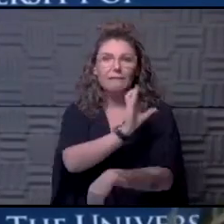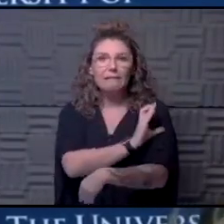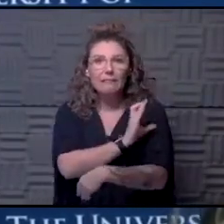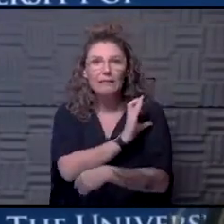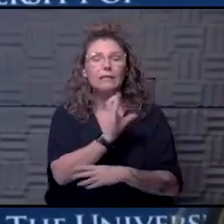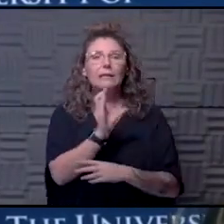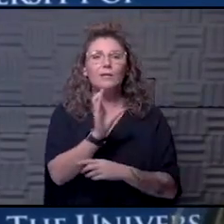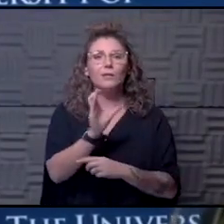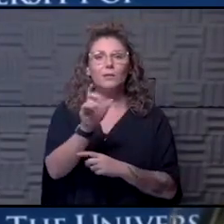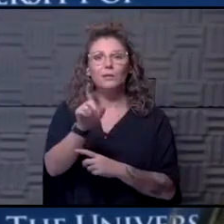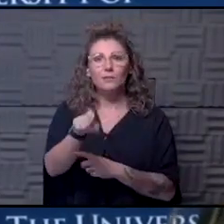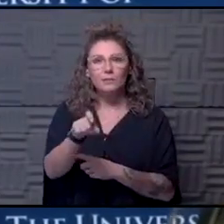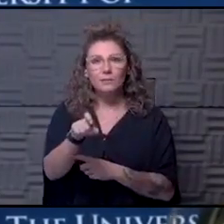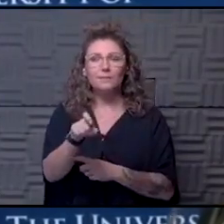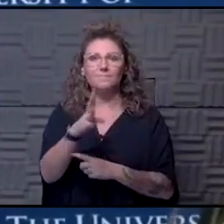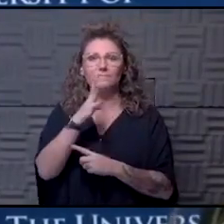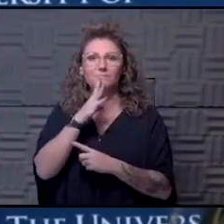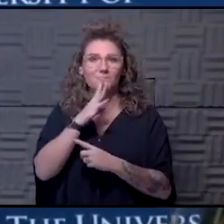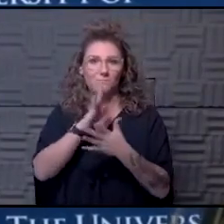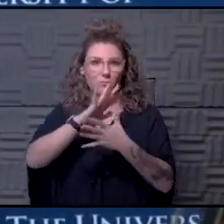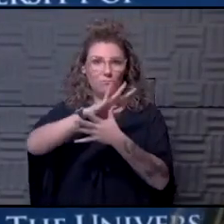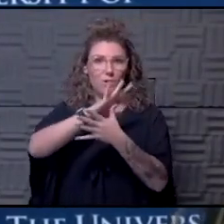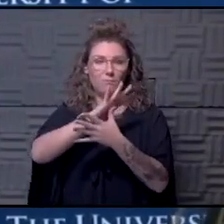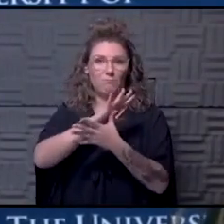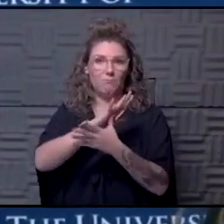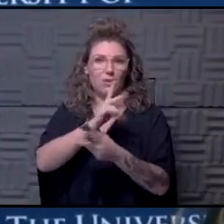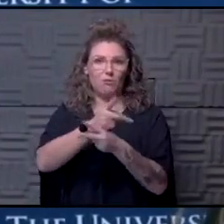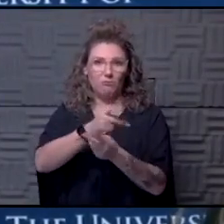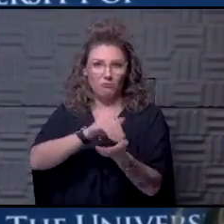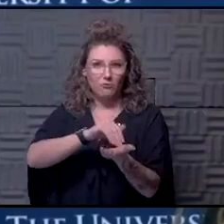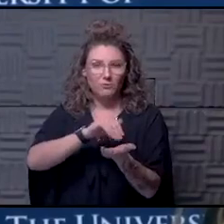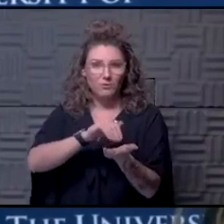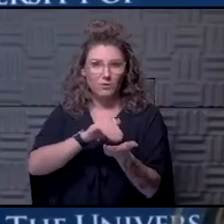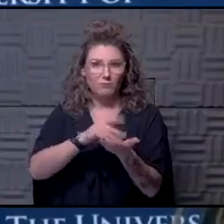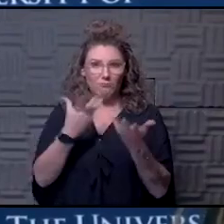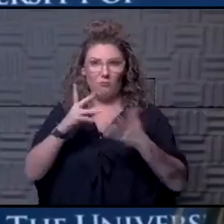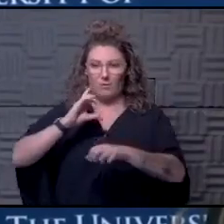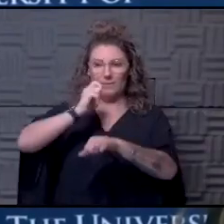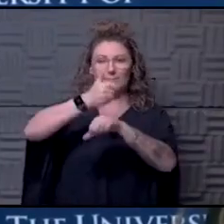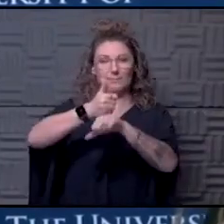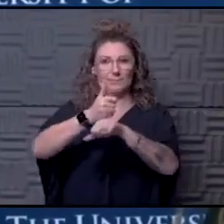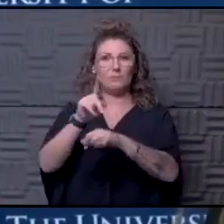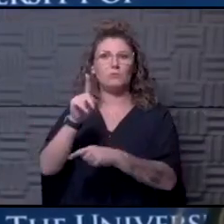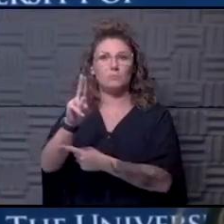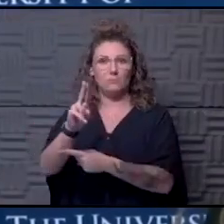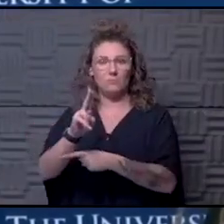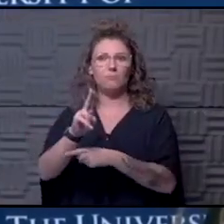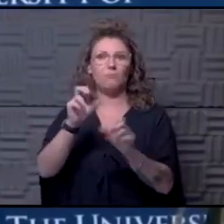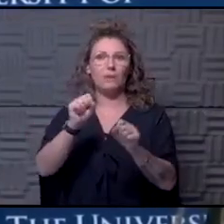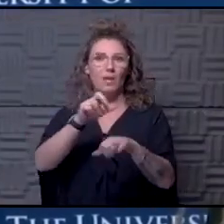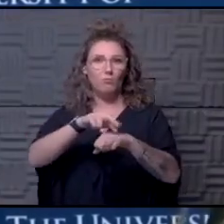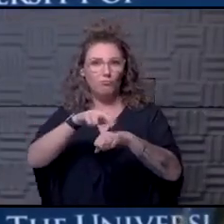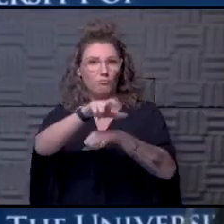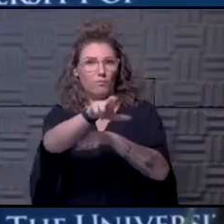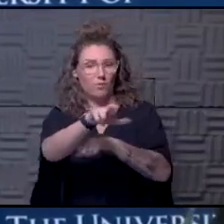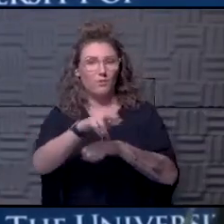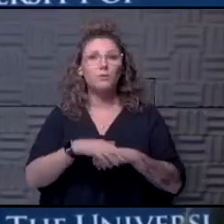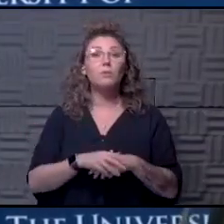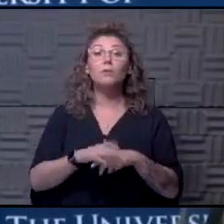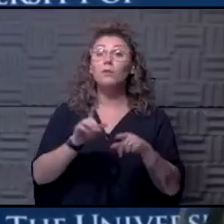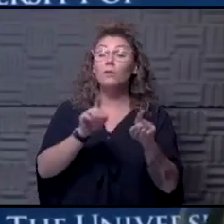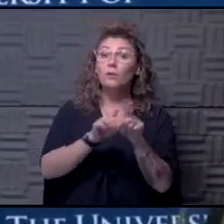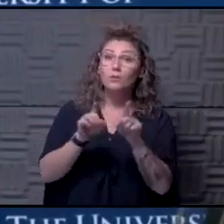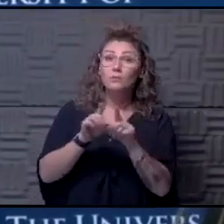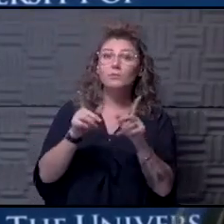it, you definitely need to talk to your primary care physician that you've already been established with who can refer. We are